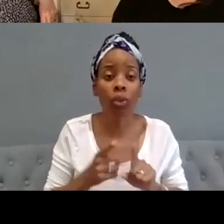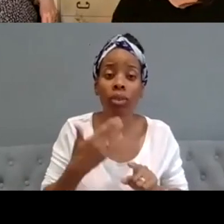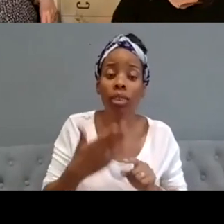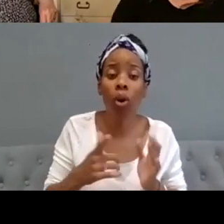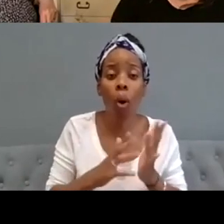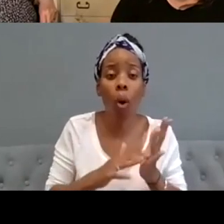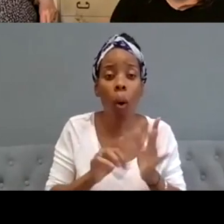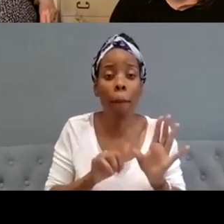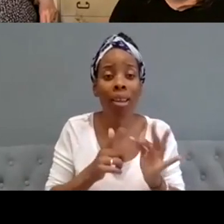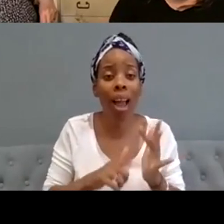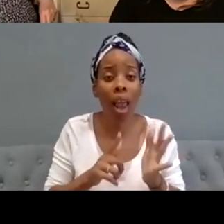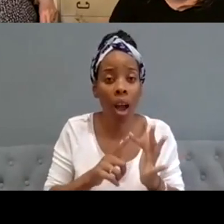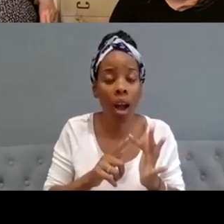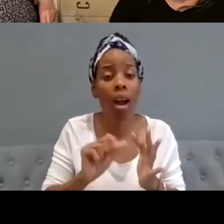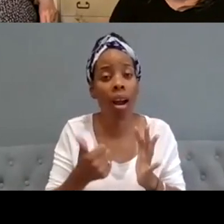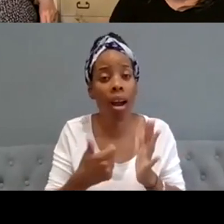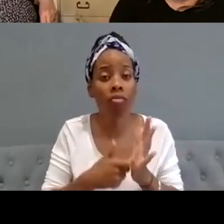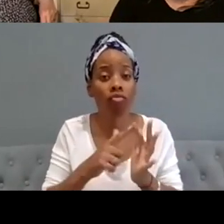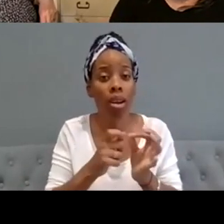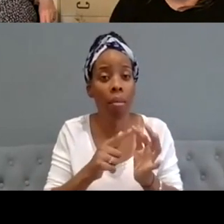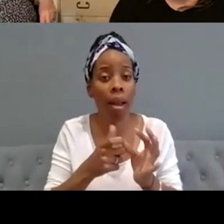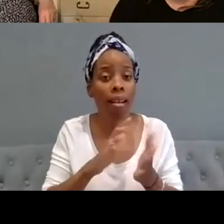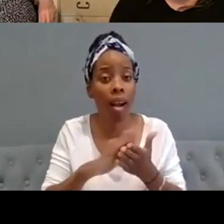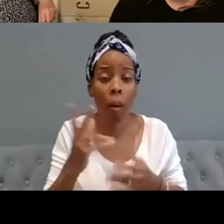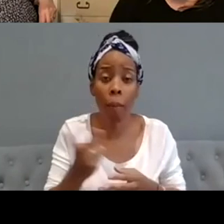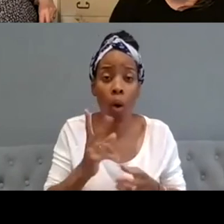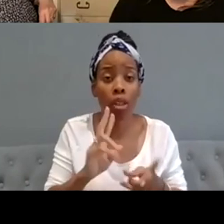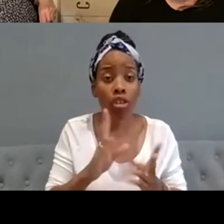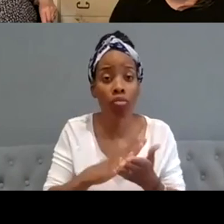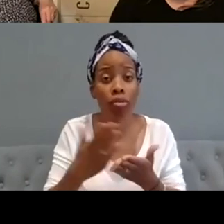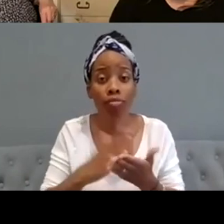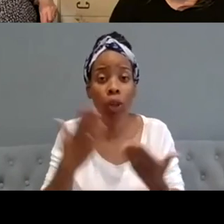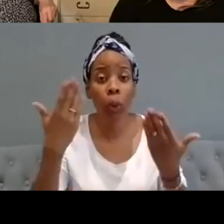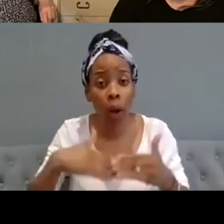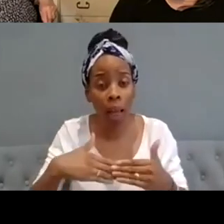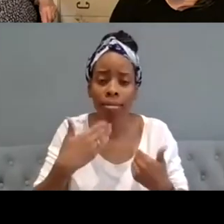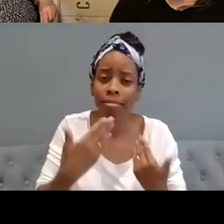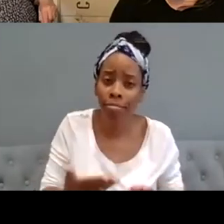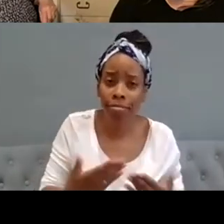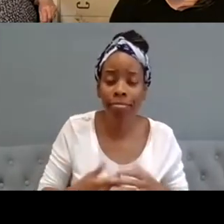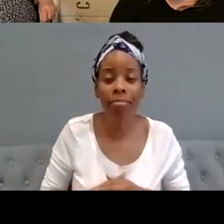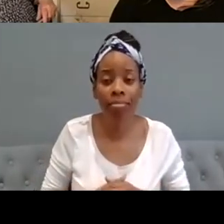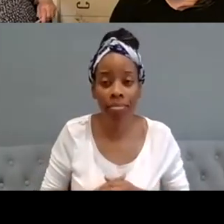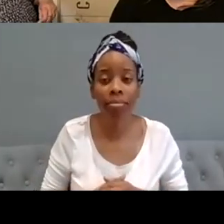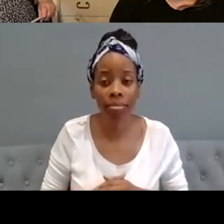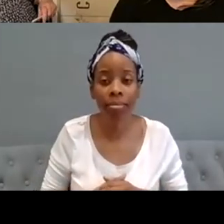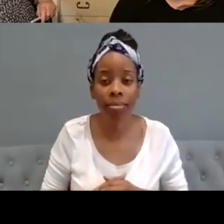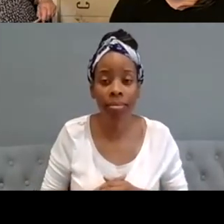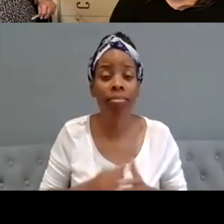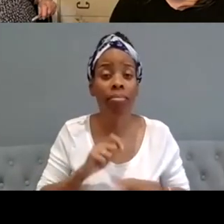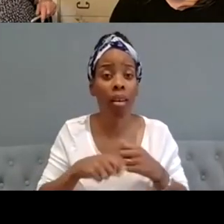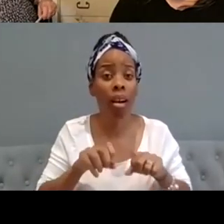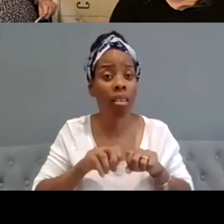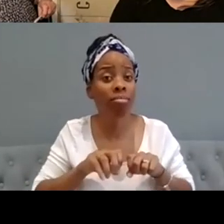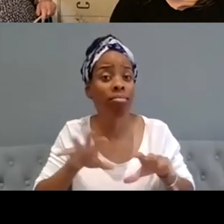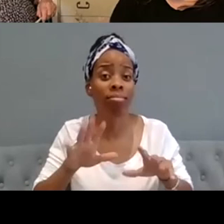a brilliant interpretation um for us which is really important for this conversation to kind of uh go as far and be as accessible